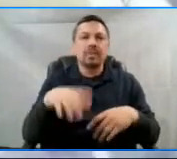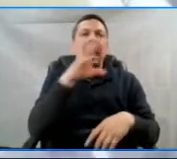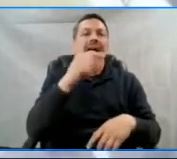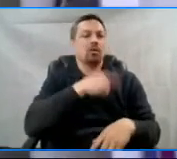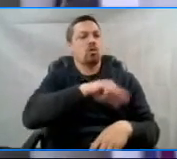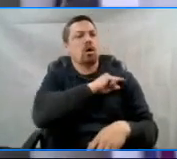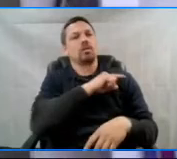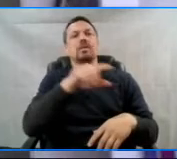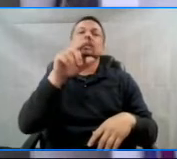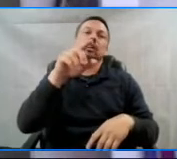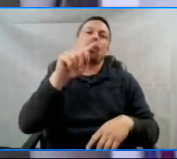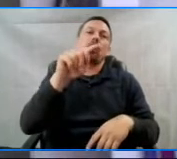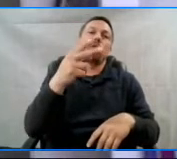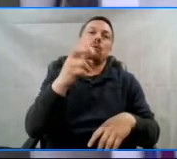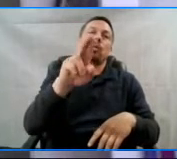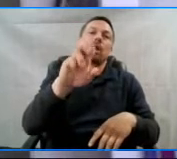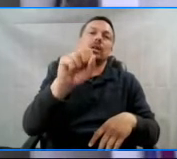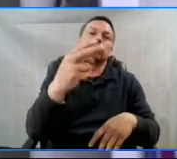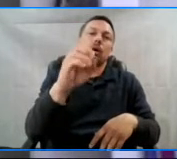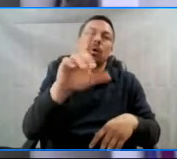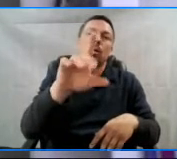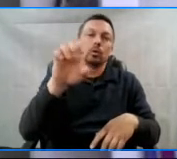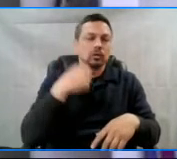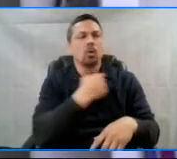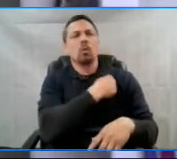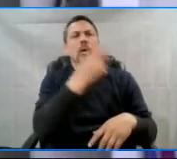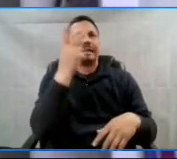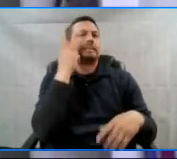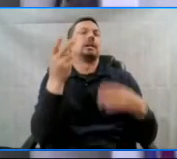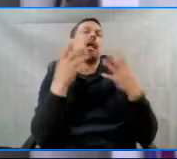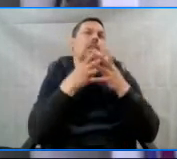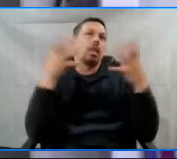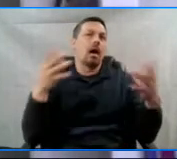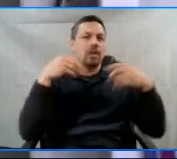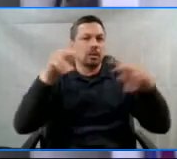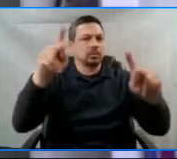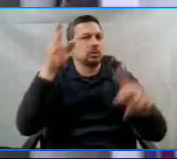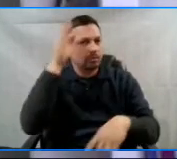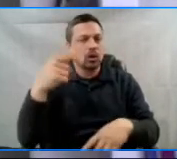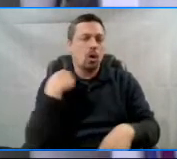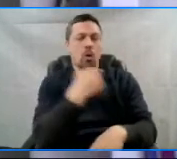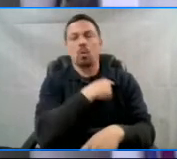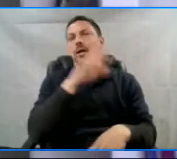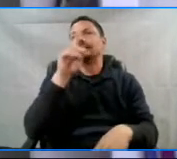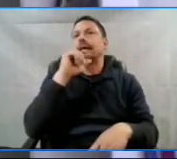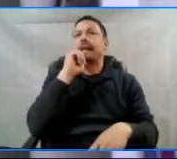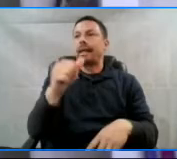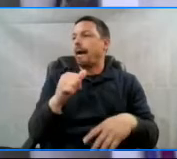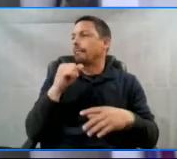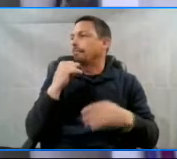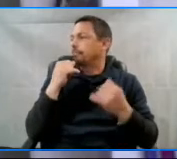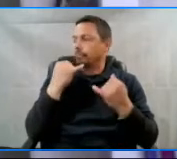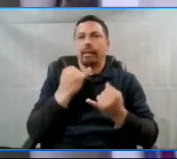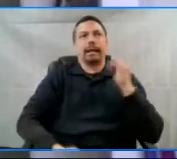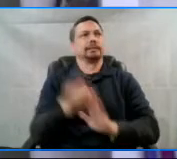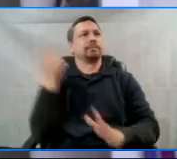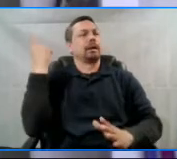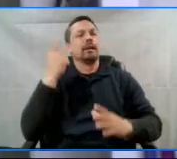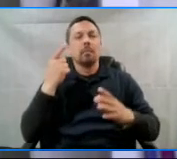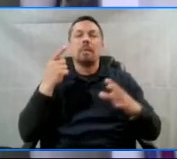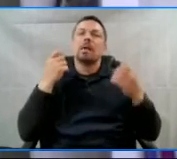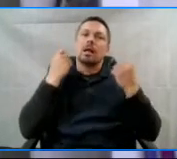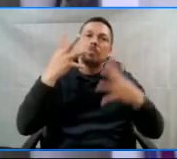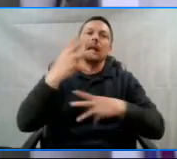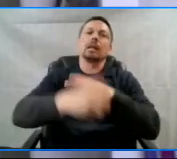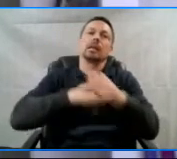thresholds. We see numerous opportunities in the years ahead. We didn't get to this place overnight. It has taken years of hard